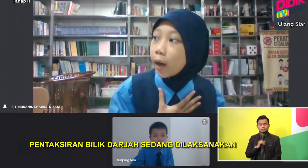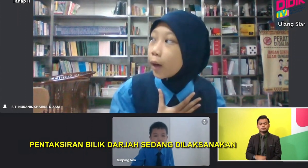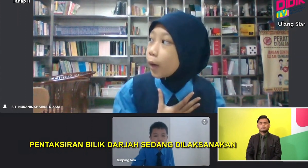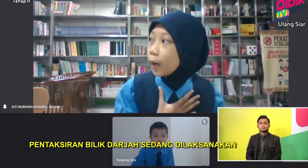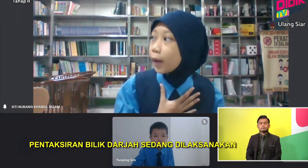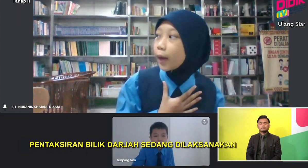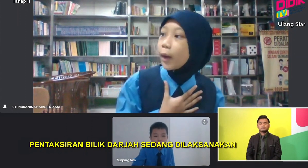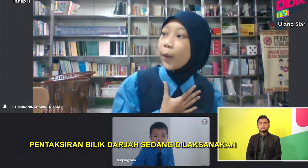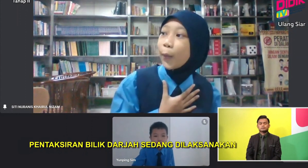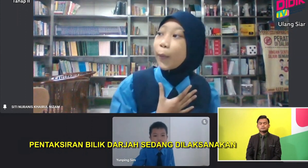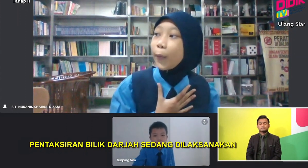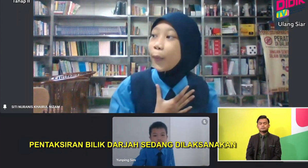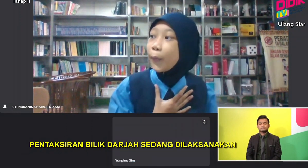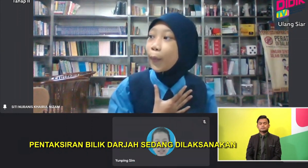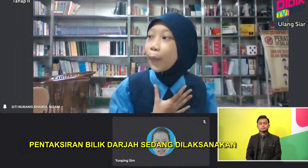Okay. God.